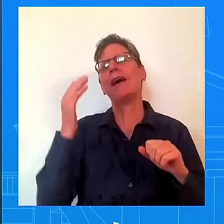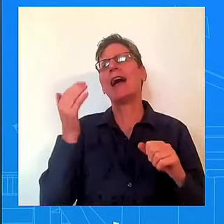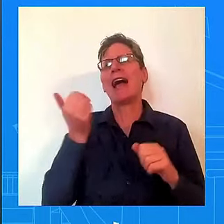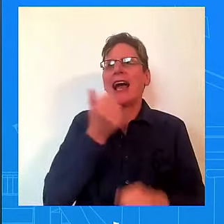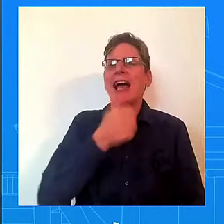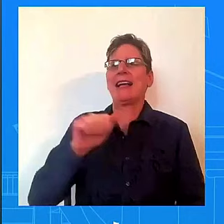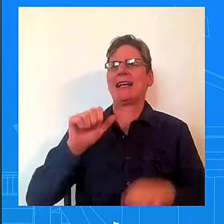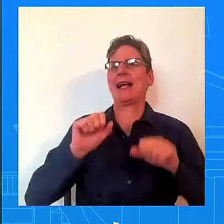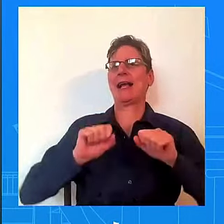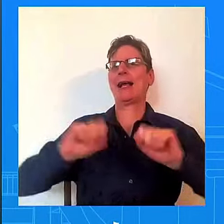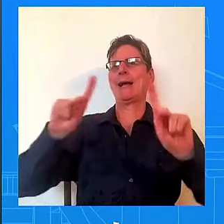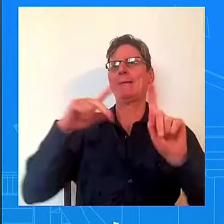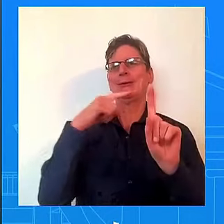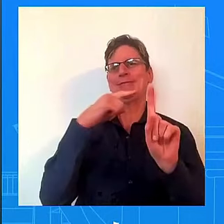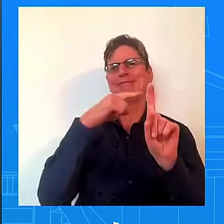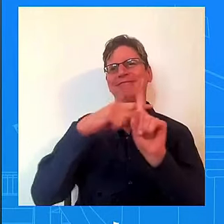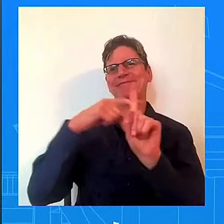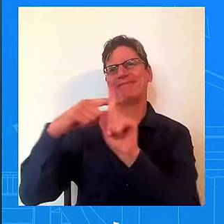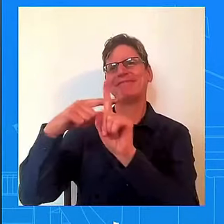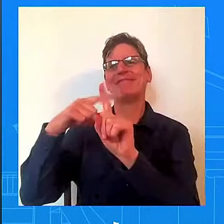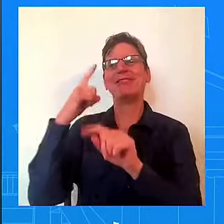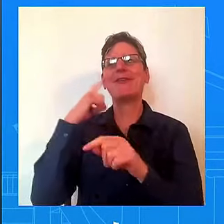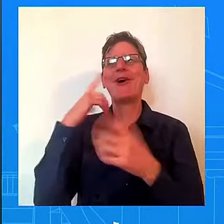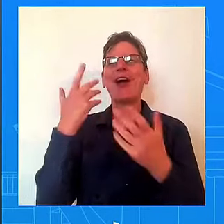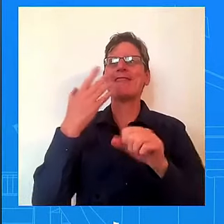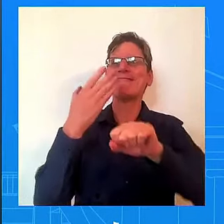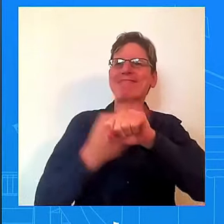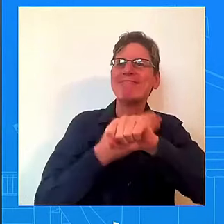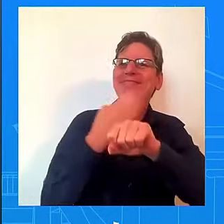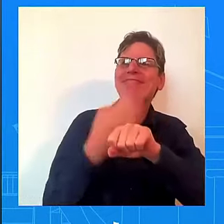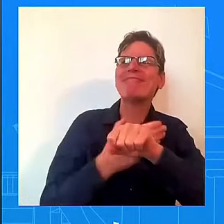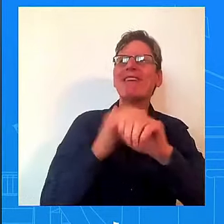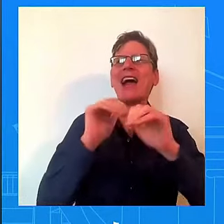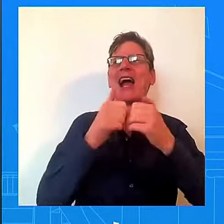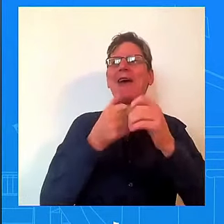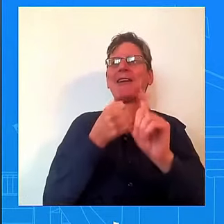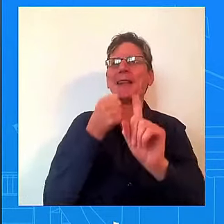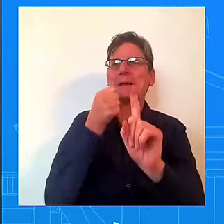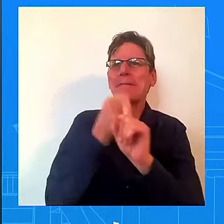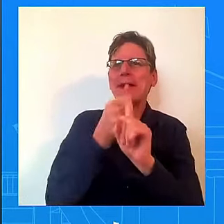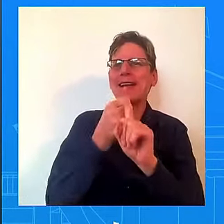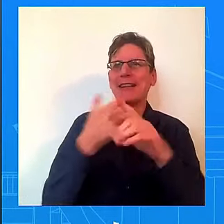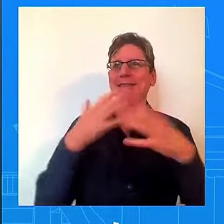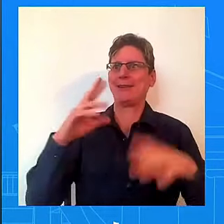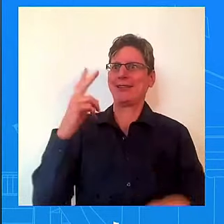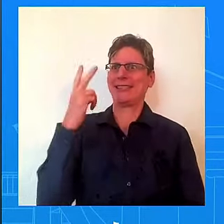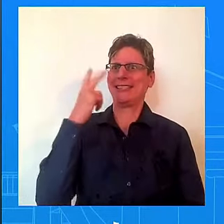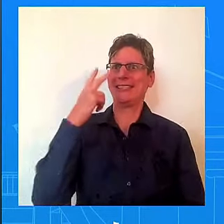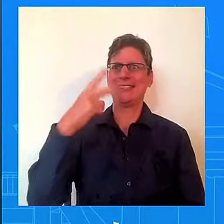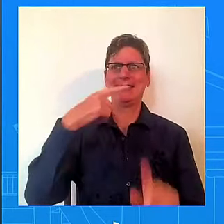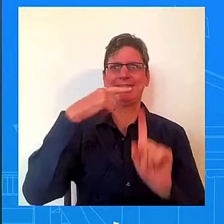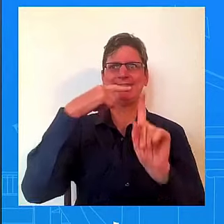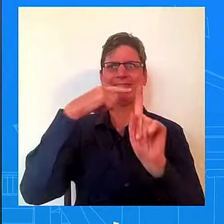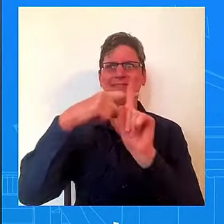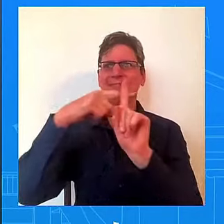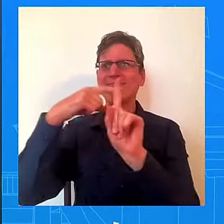these projects, we have seen real progress. I mentioned Internet for All. We're making progress